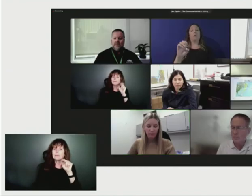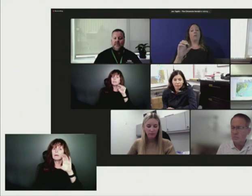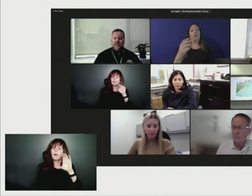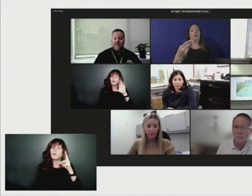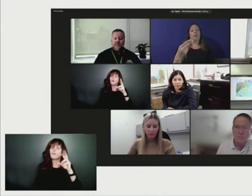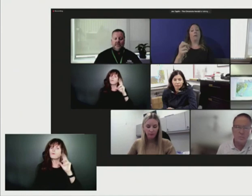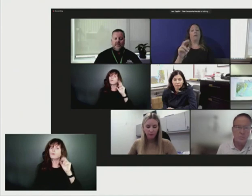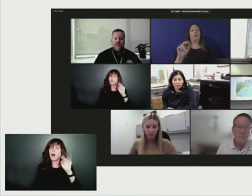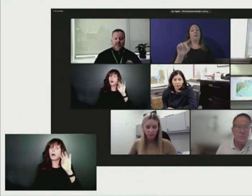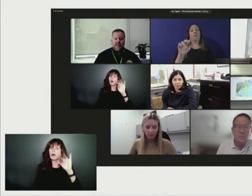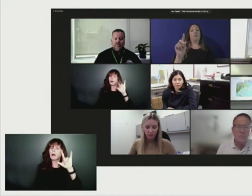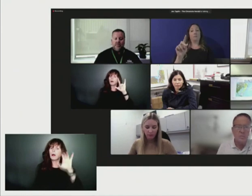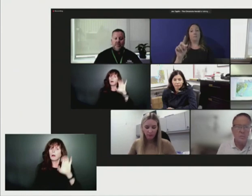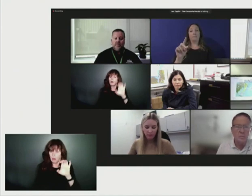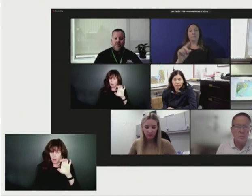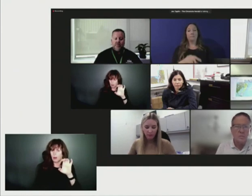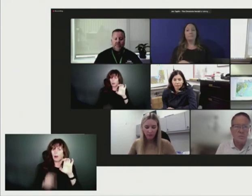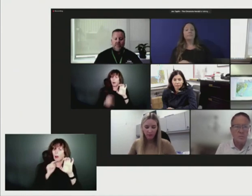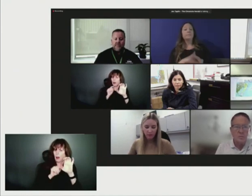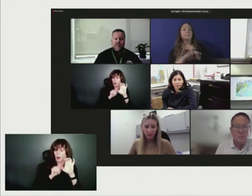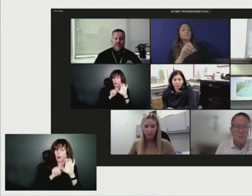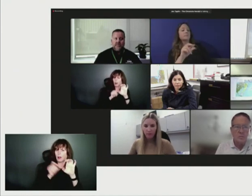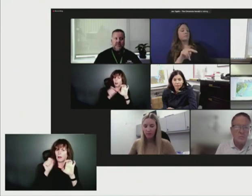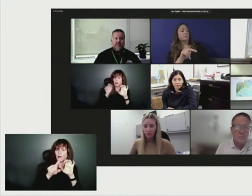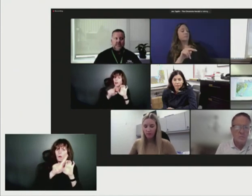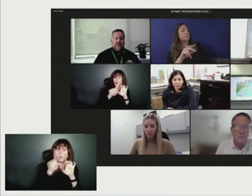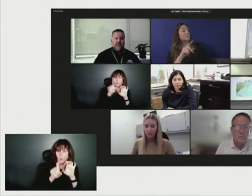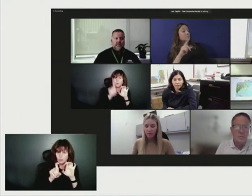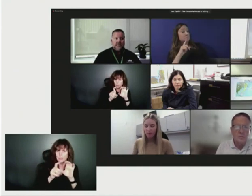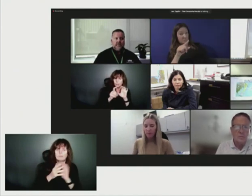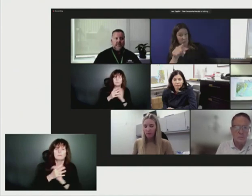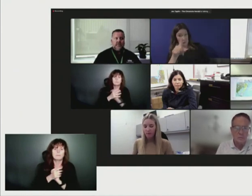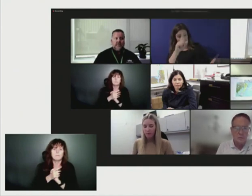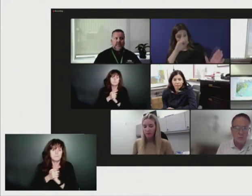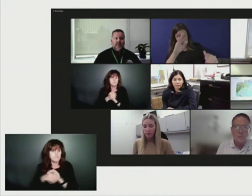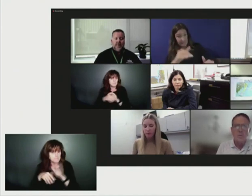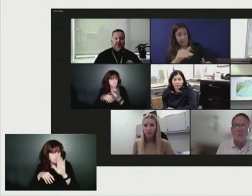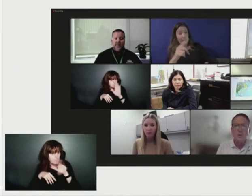Just wondering, are there any areas where you're expecting some localized flooding?